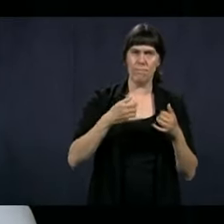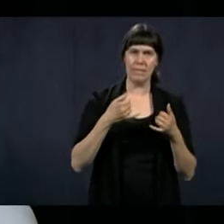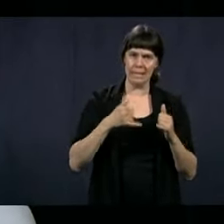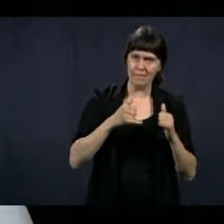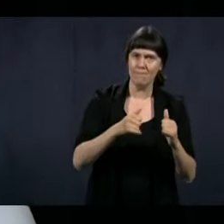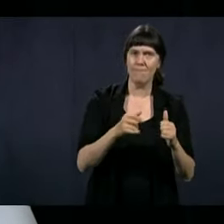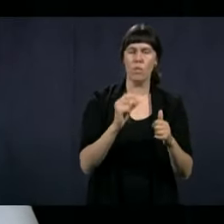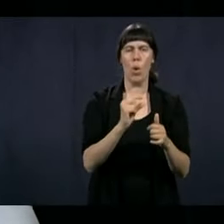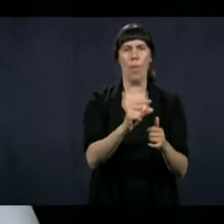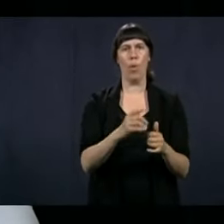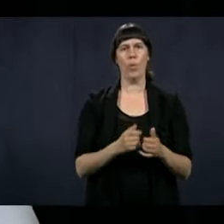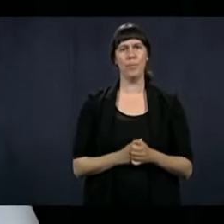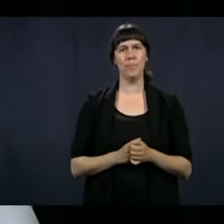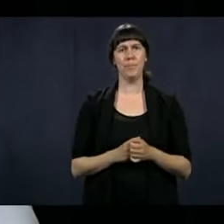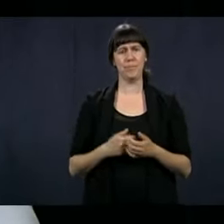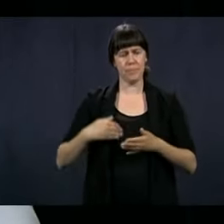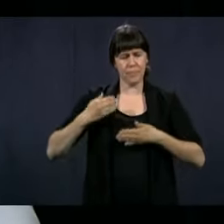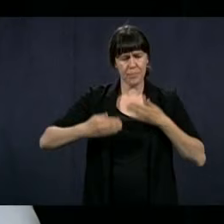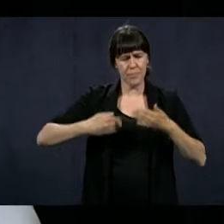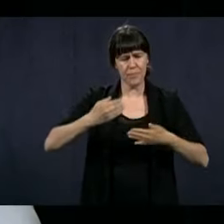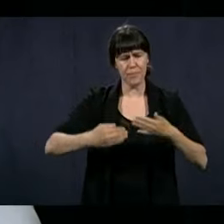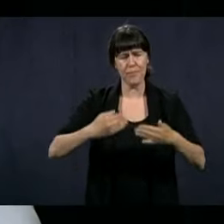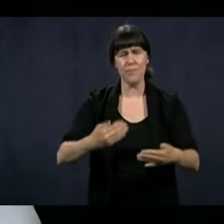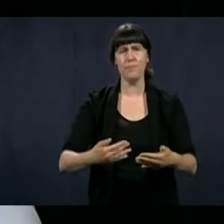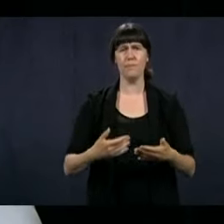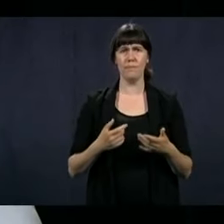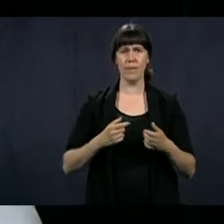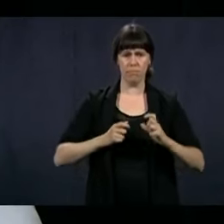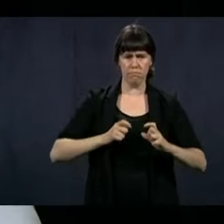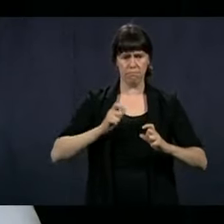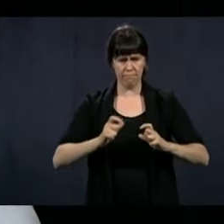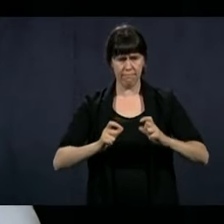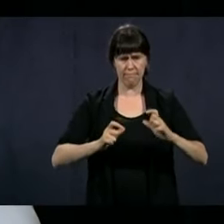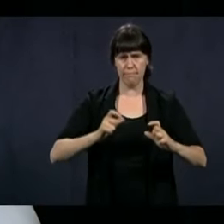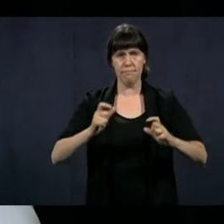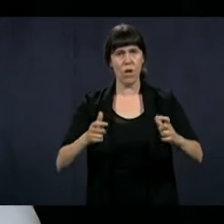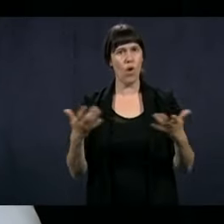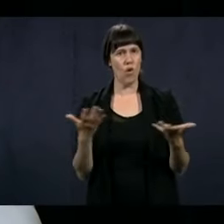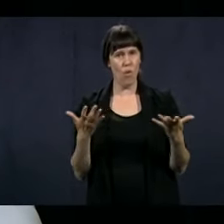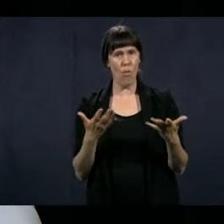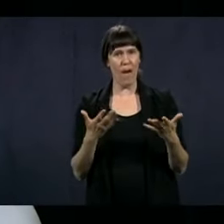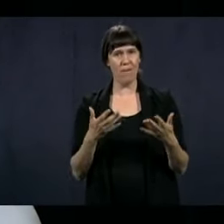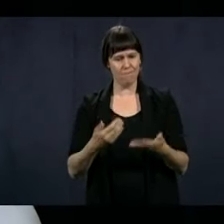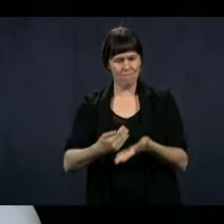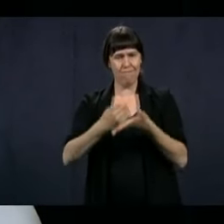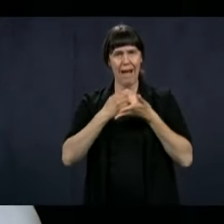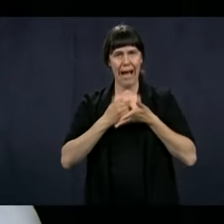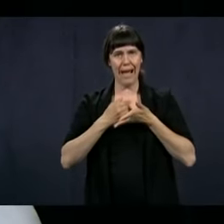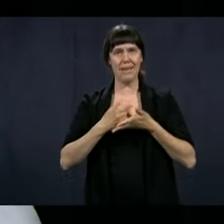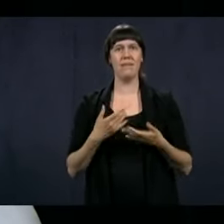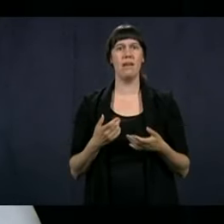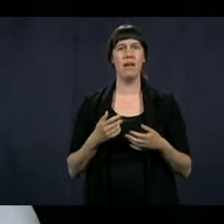to accelerate or to increase gradually in the course of the past few weeks through new technology.